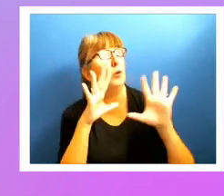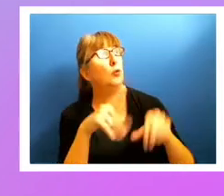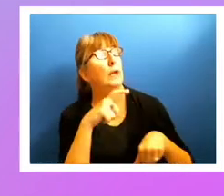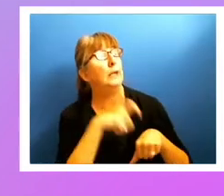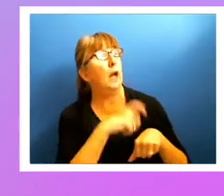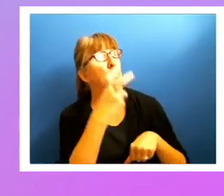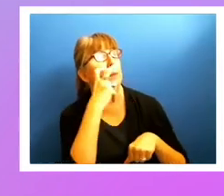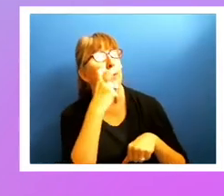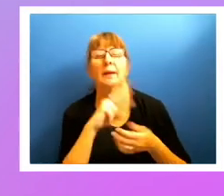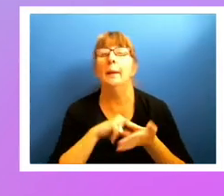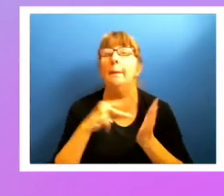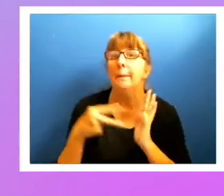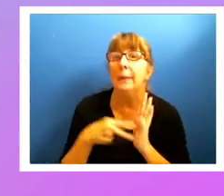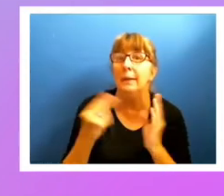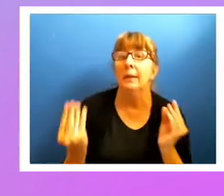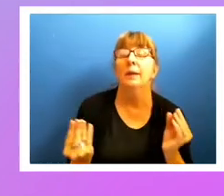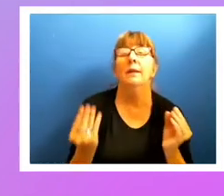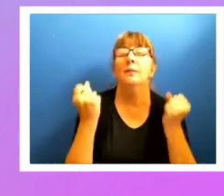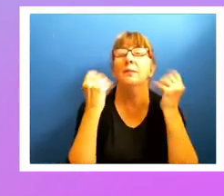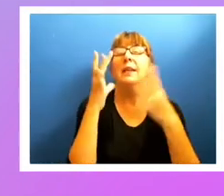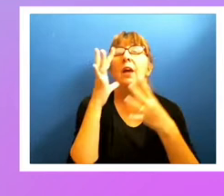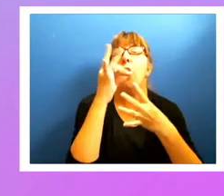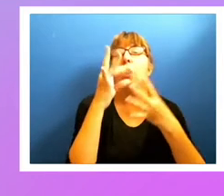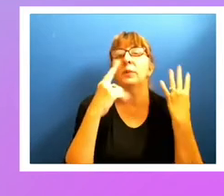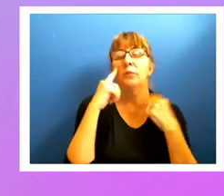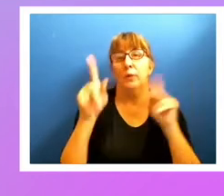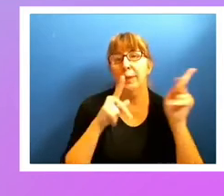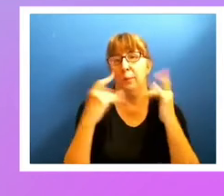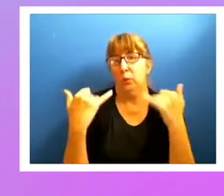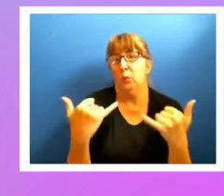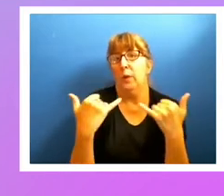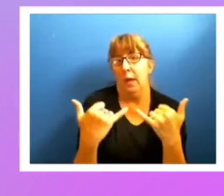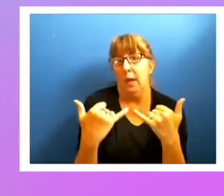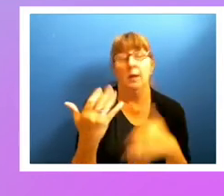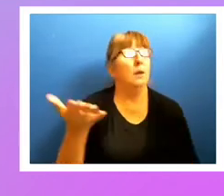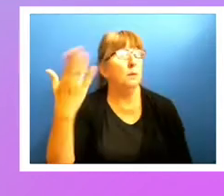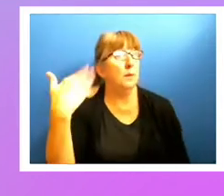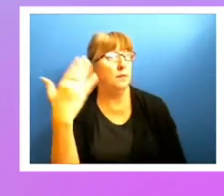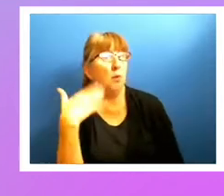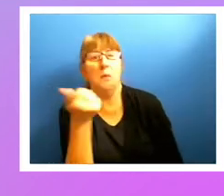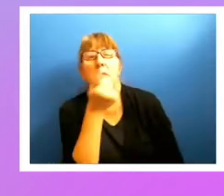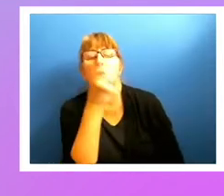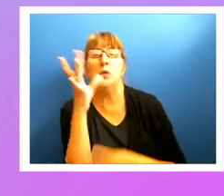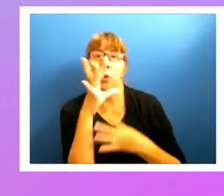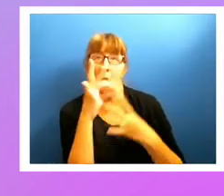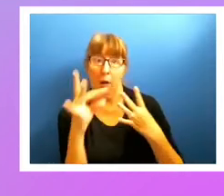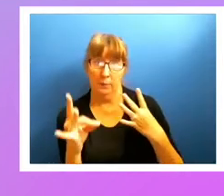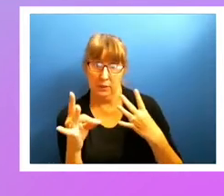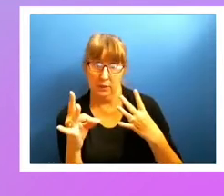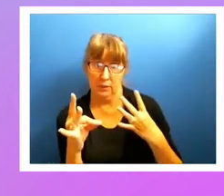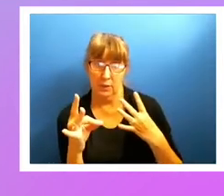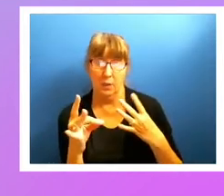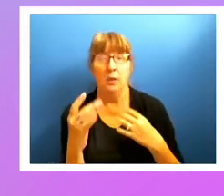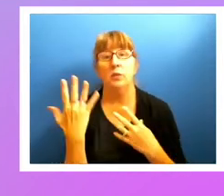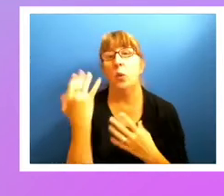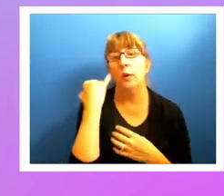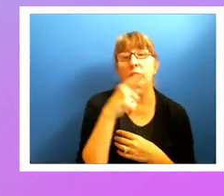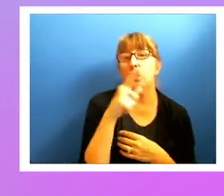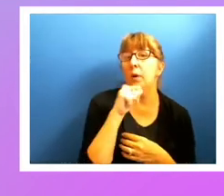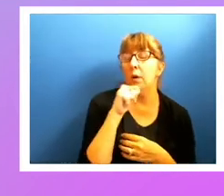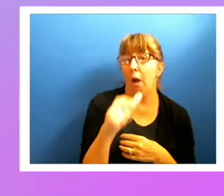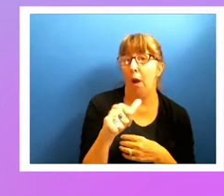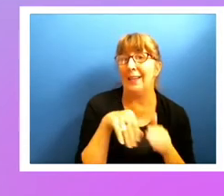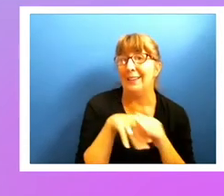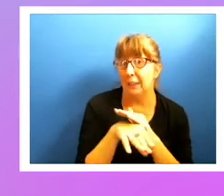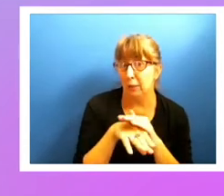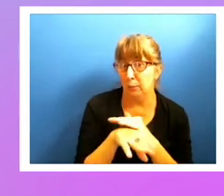there's more than one choice for people today when before there were fewer choices. So if you're not accessible and your